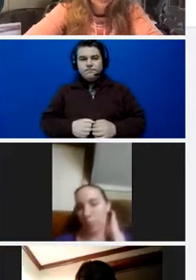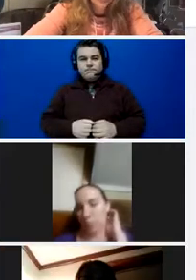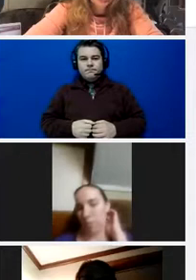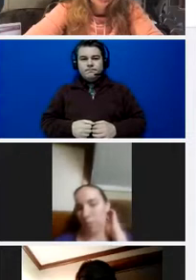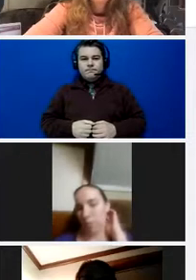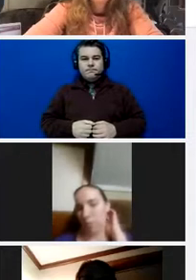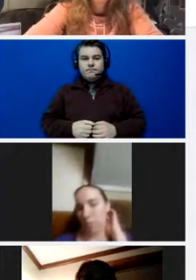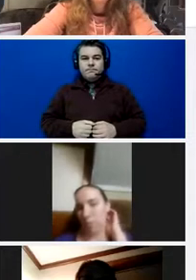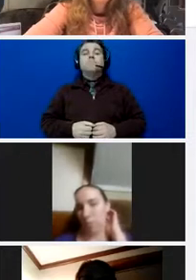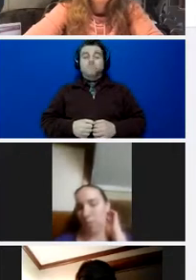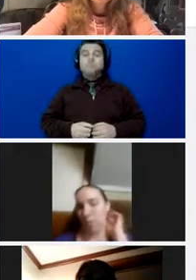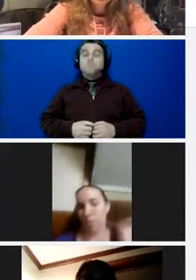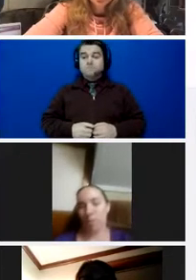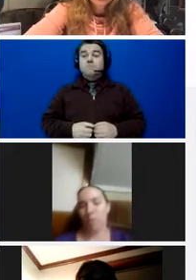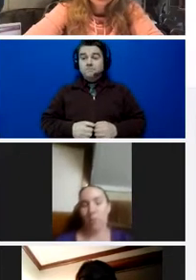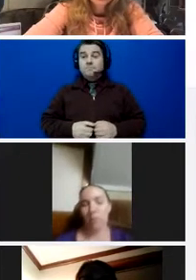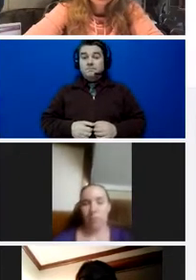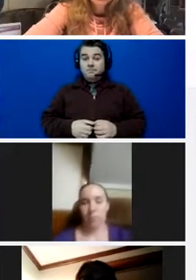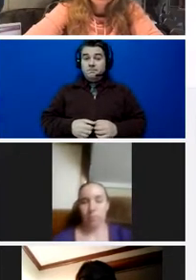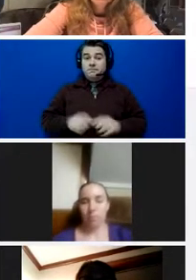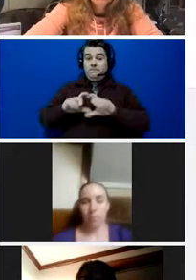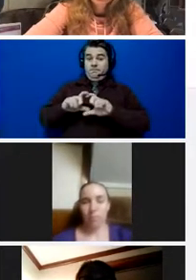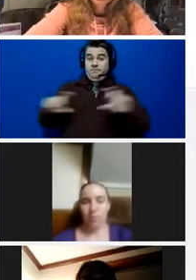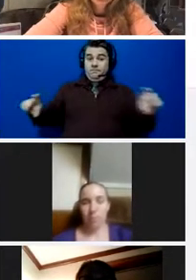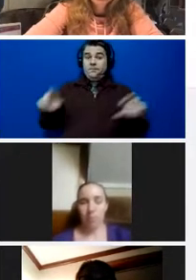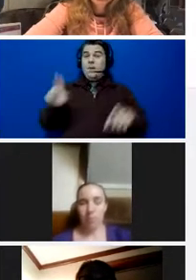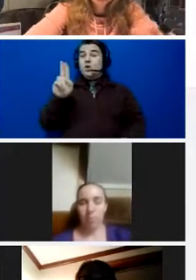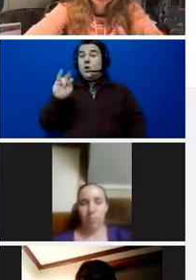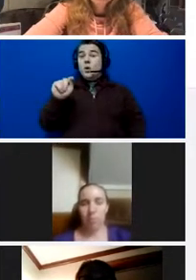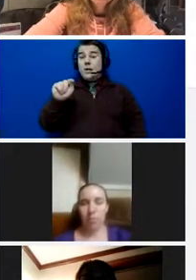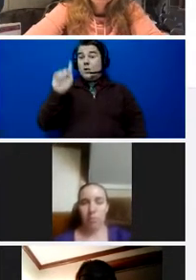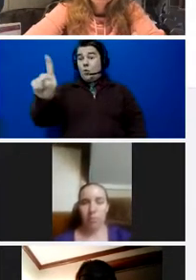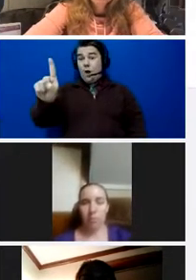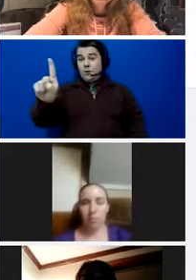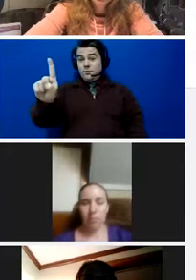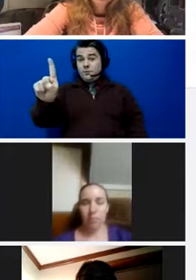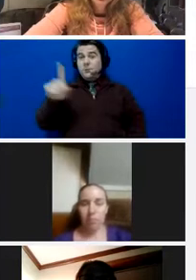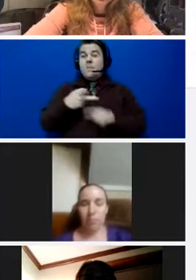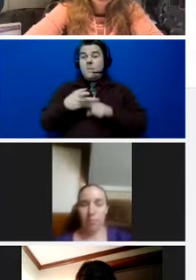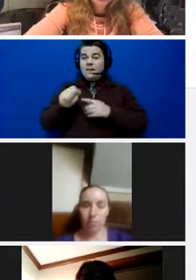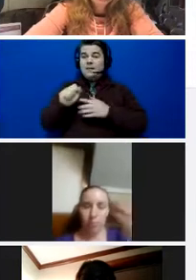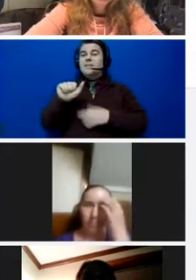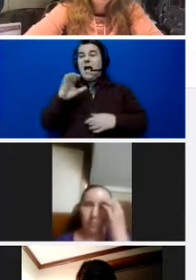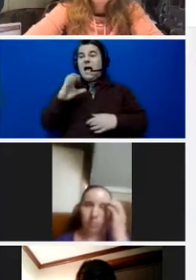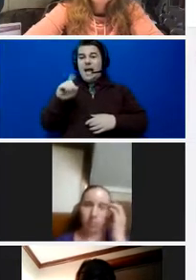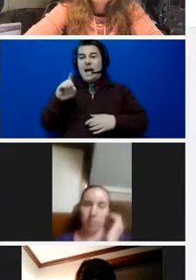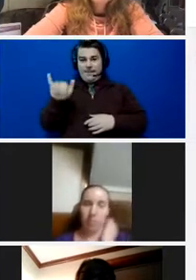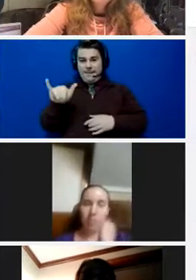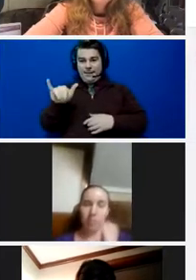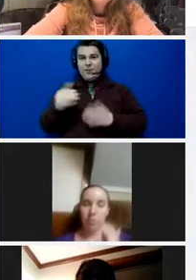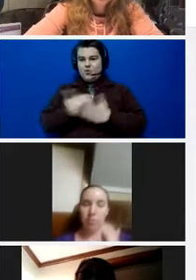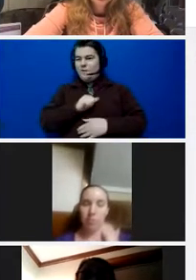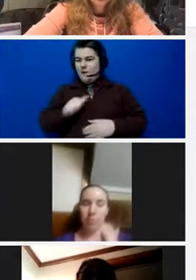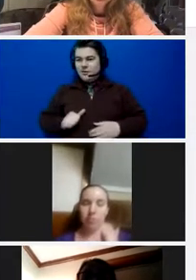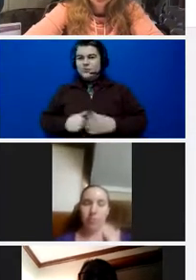Okay. So this is unit one in the Plexus Academy New Ambassador, um, New Ambassador Academy. And I wanted to